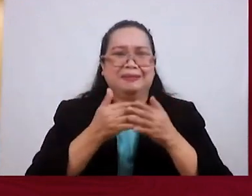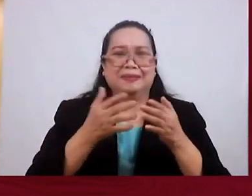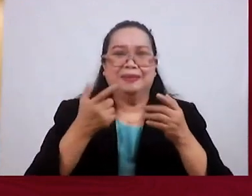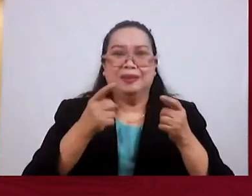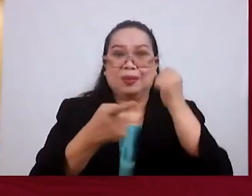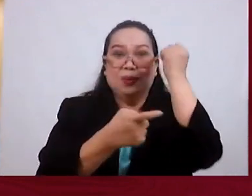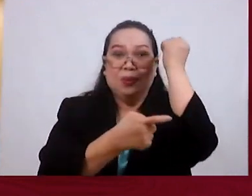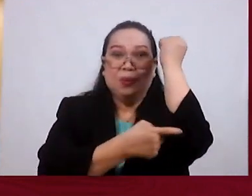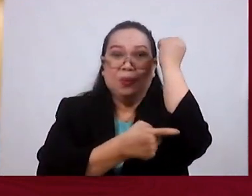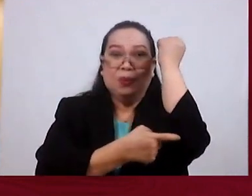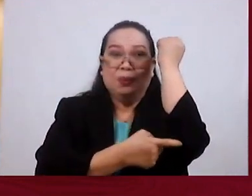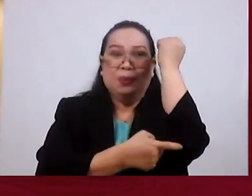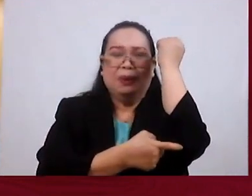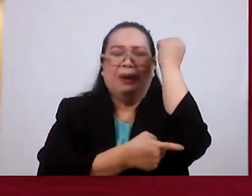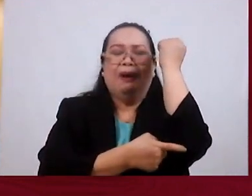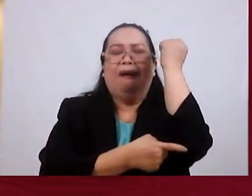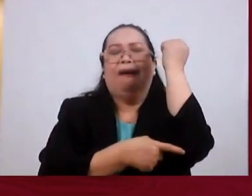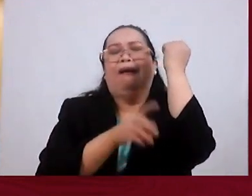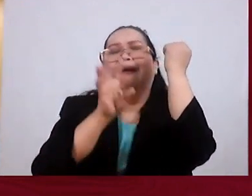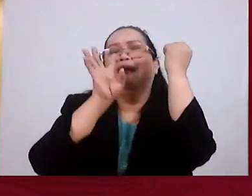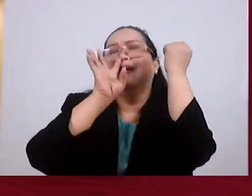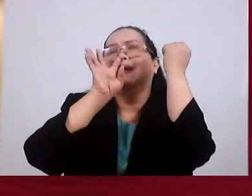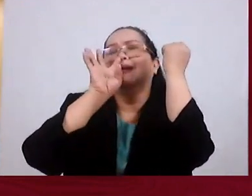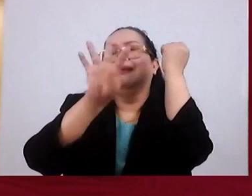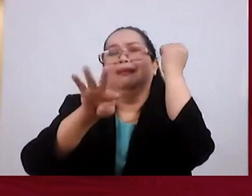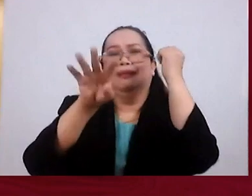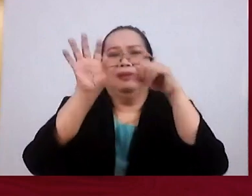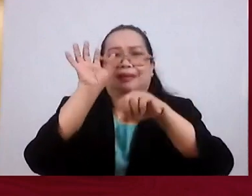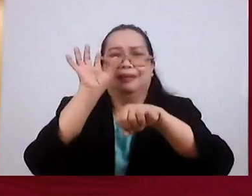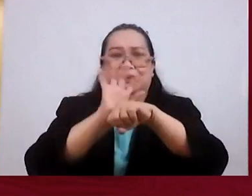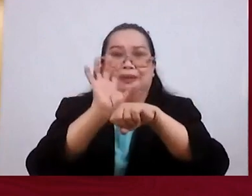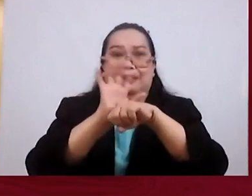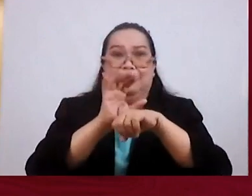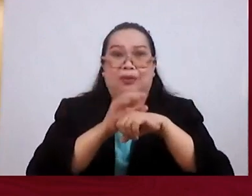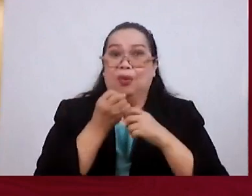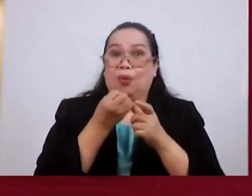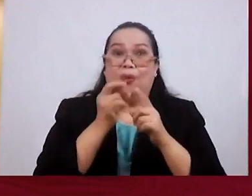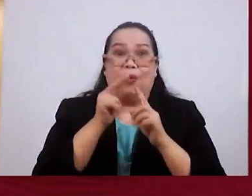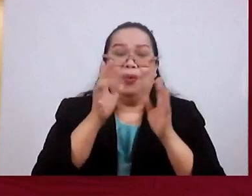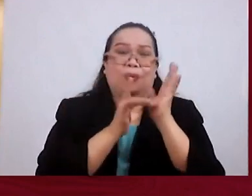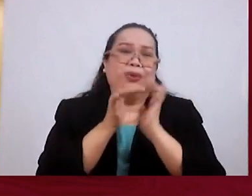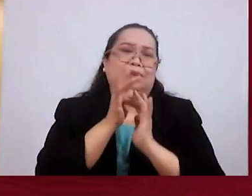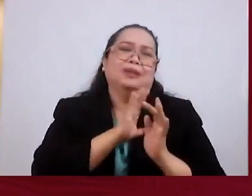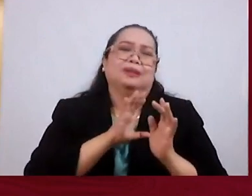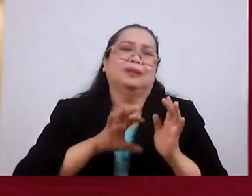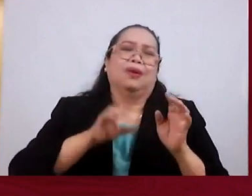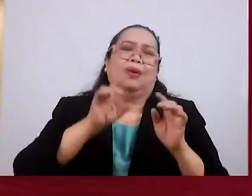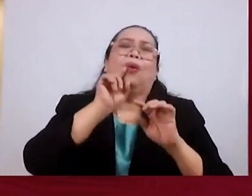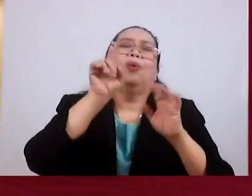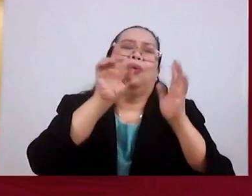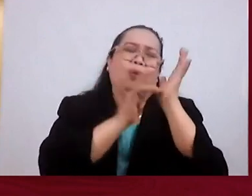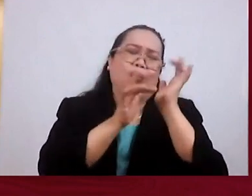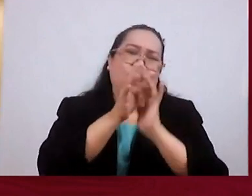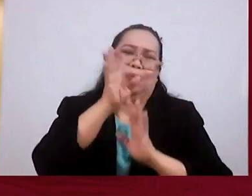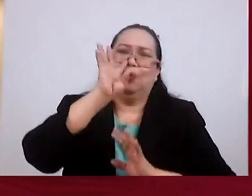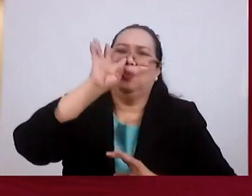Might Tempt You To Say I Will Have Nothing To Do Anymore With The Church Or With Christ Or With Christianity